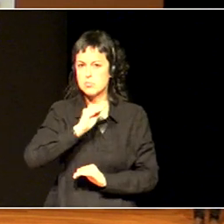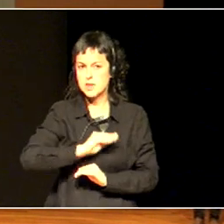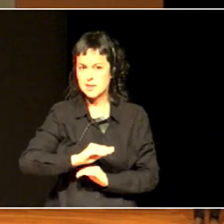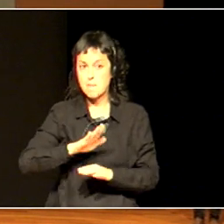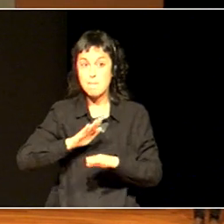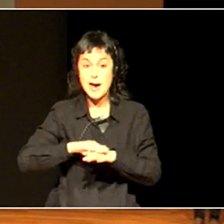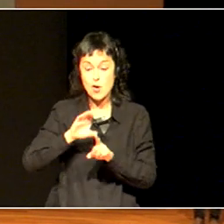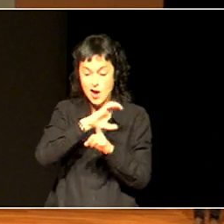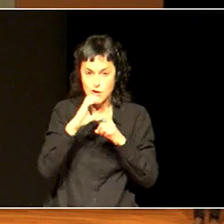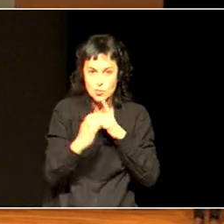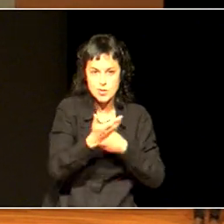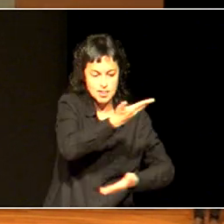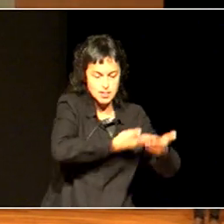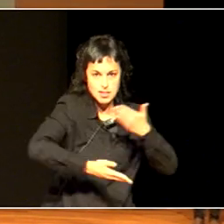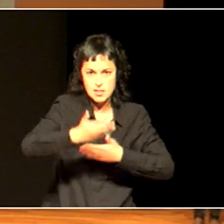and children.